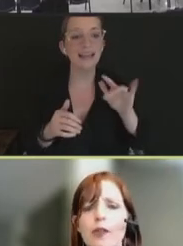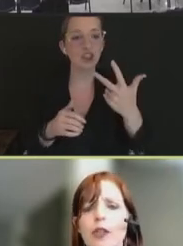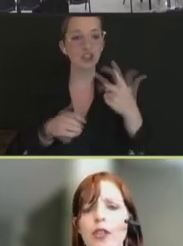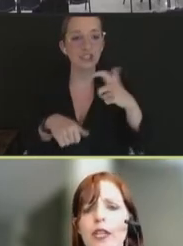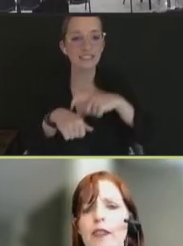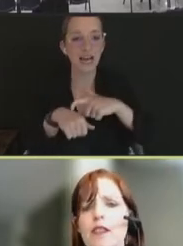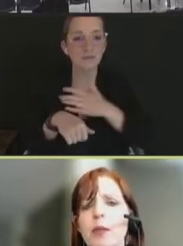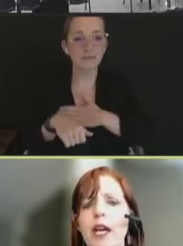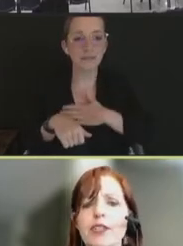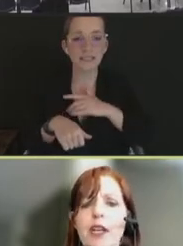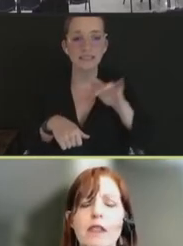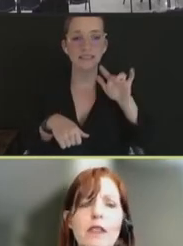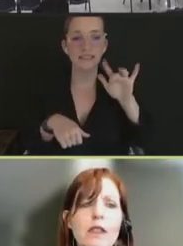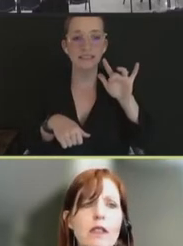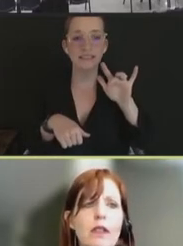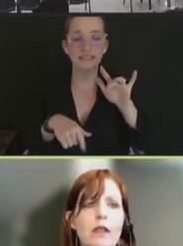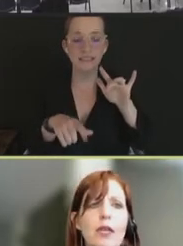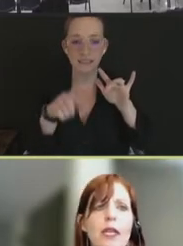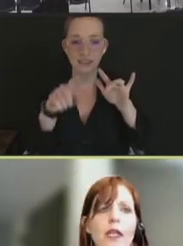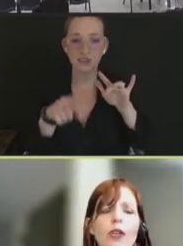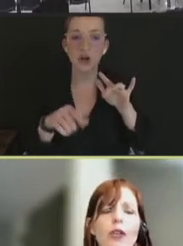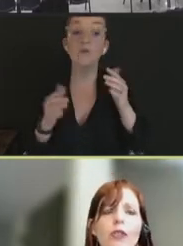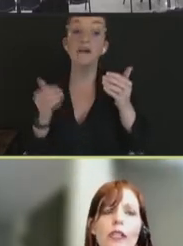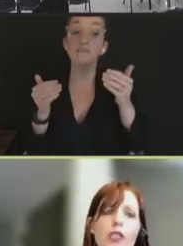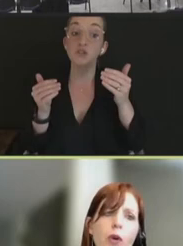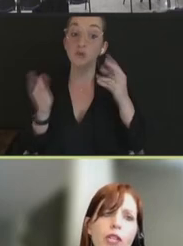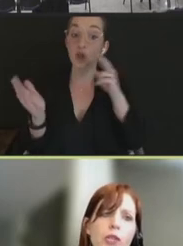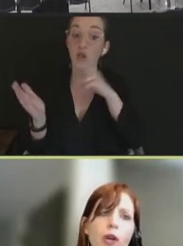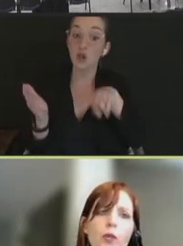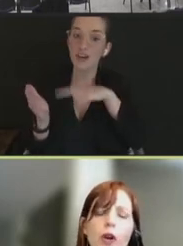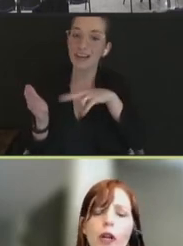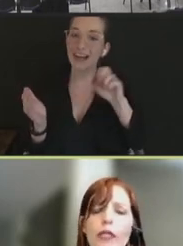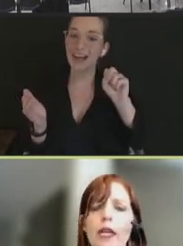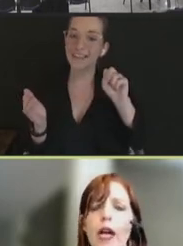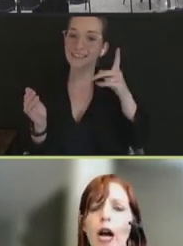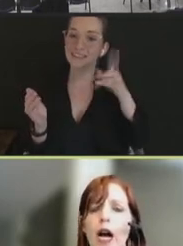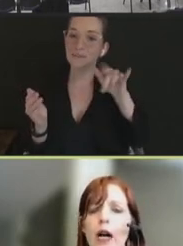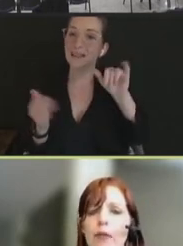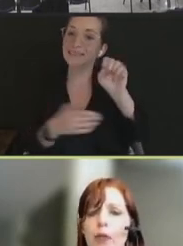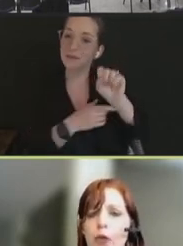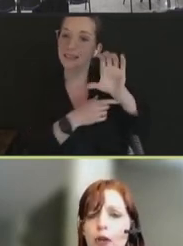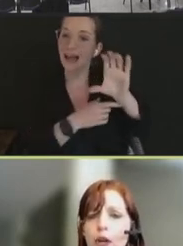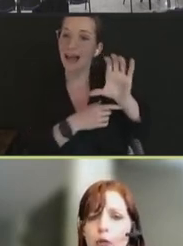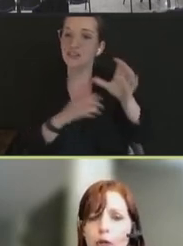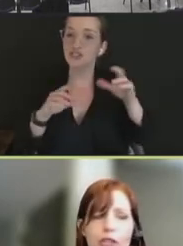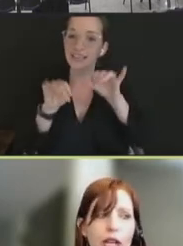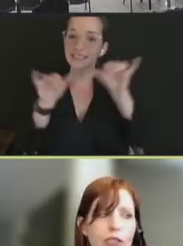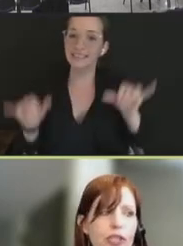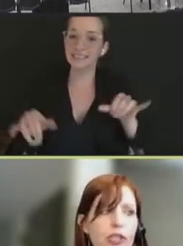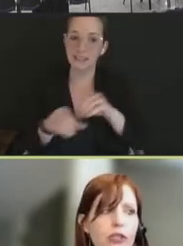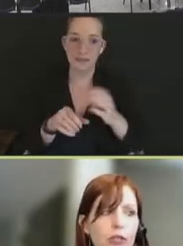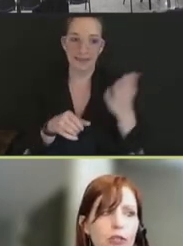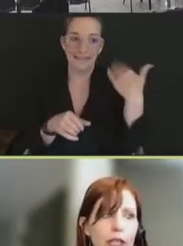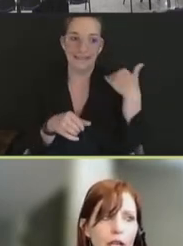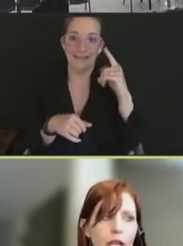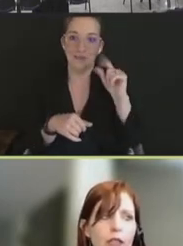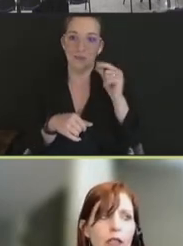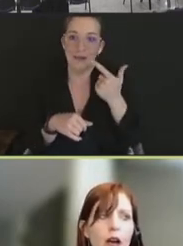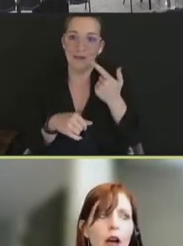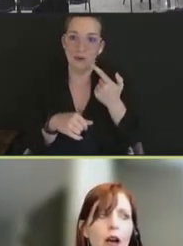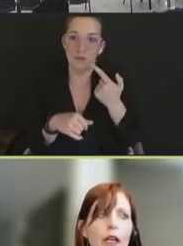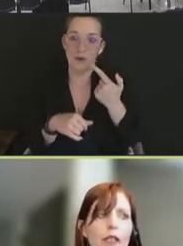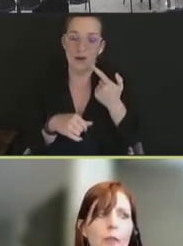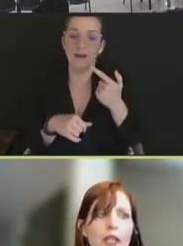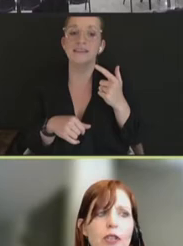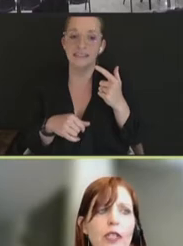If you look at the supply chain system in early 2021, there were a number of challenges early on,